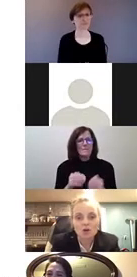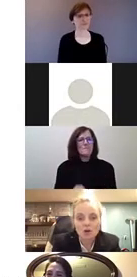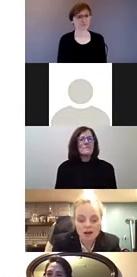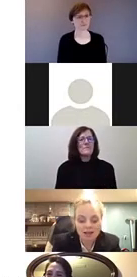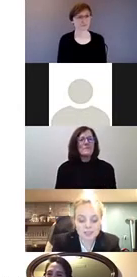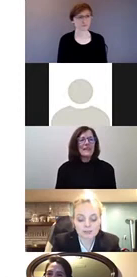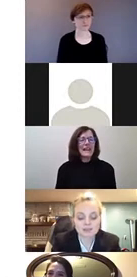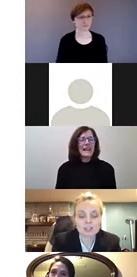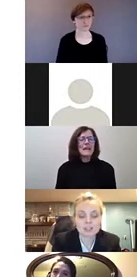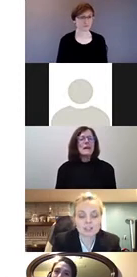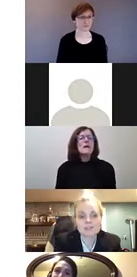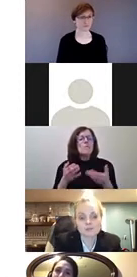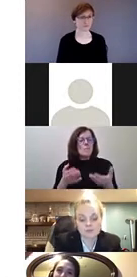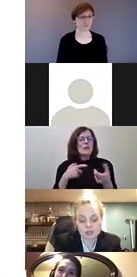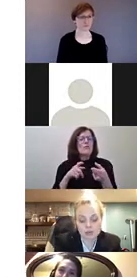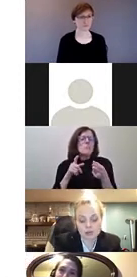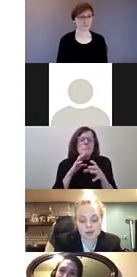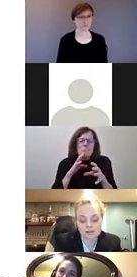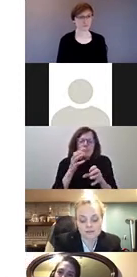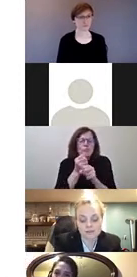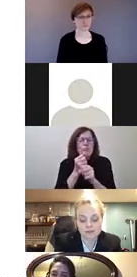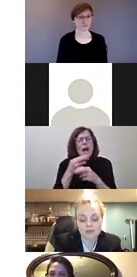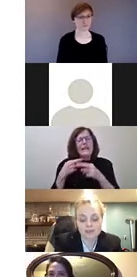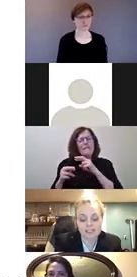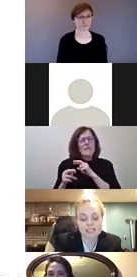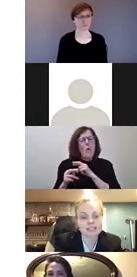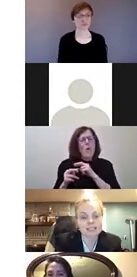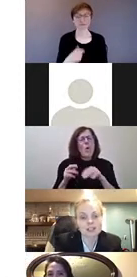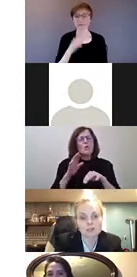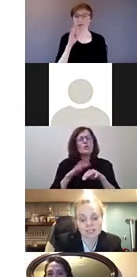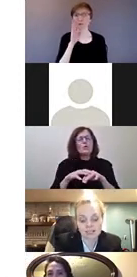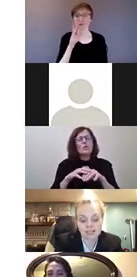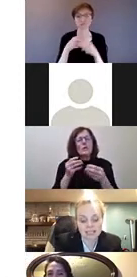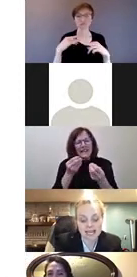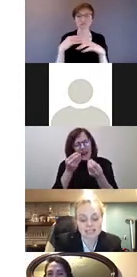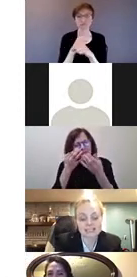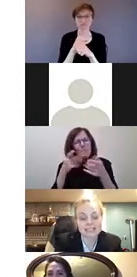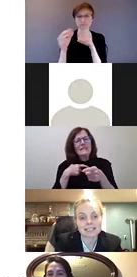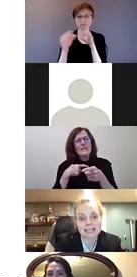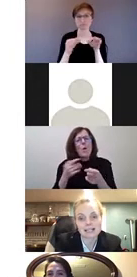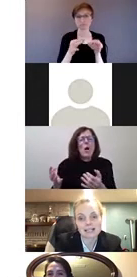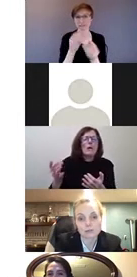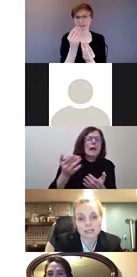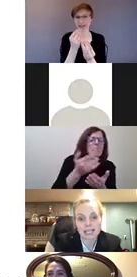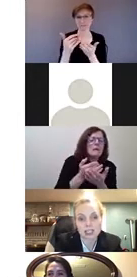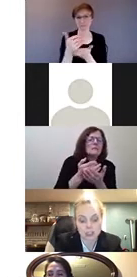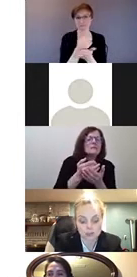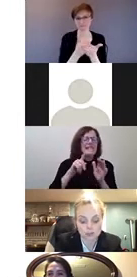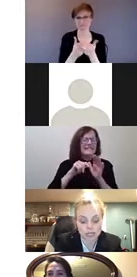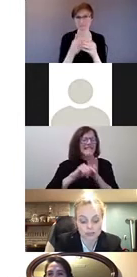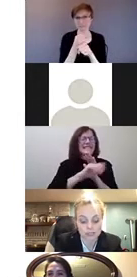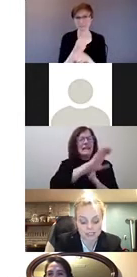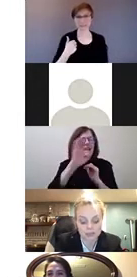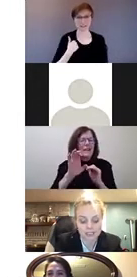So, I'm going to be giving you a brief overview of some of the data sets that are being collected at Statistics Canada that relate